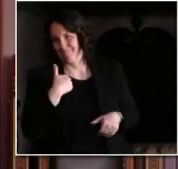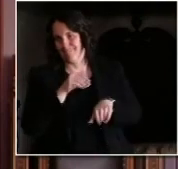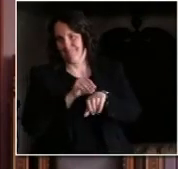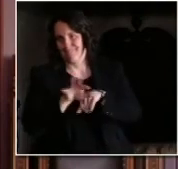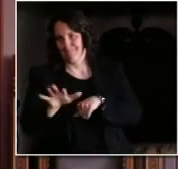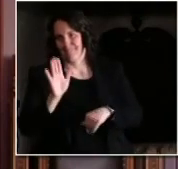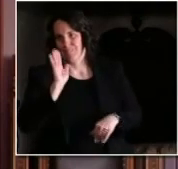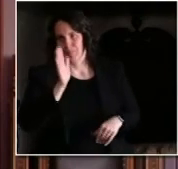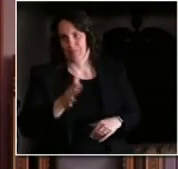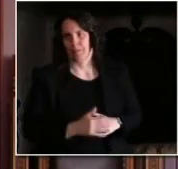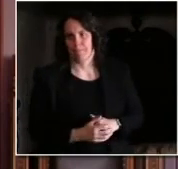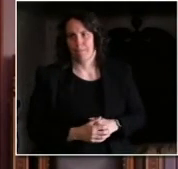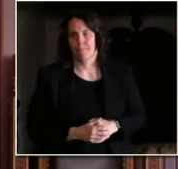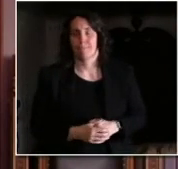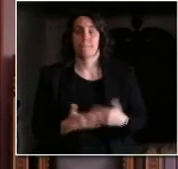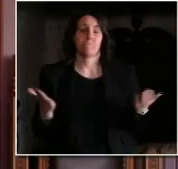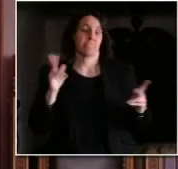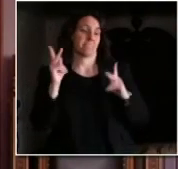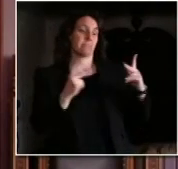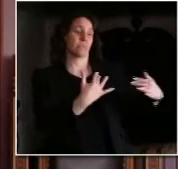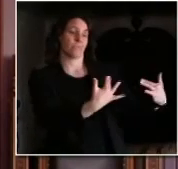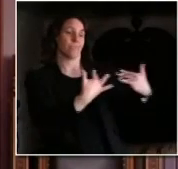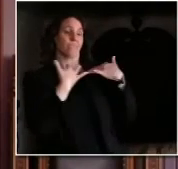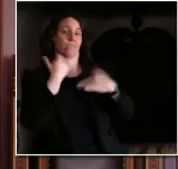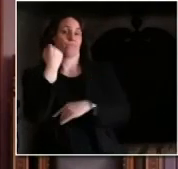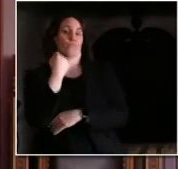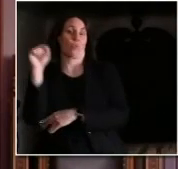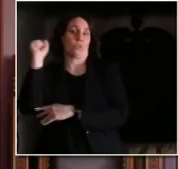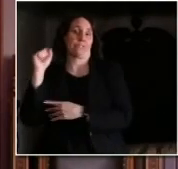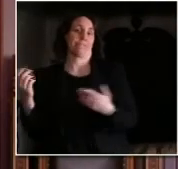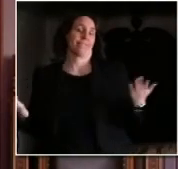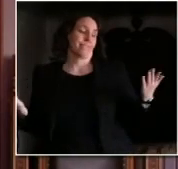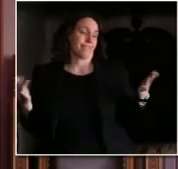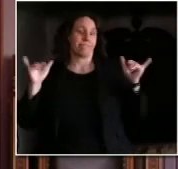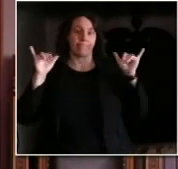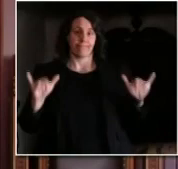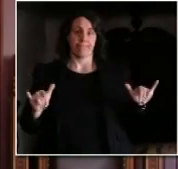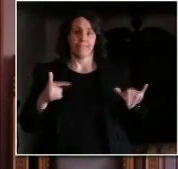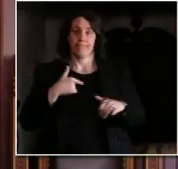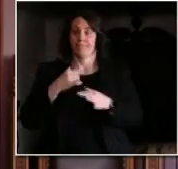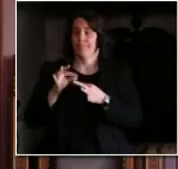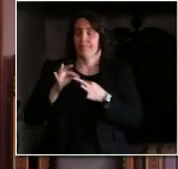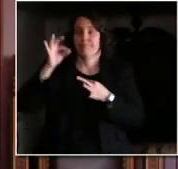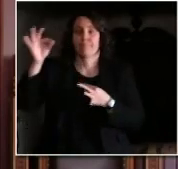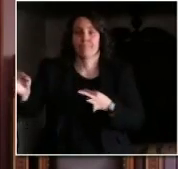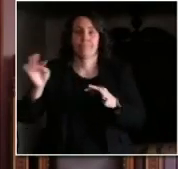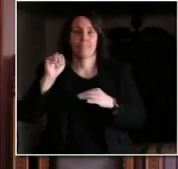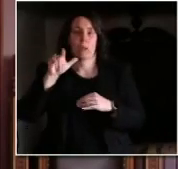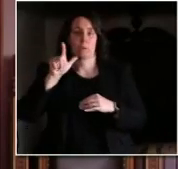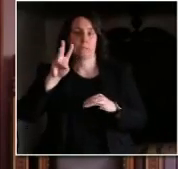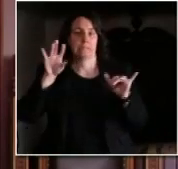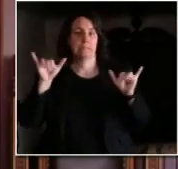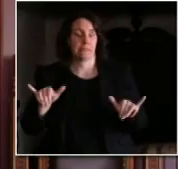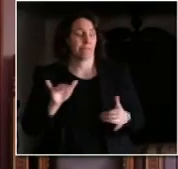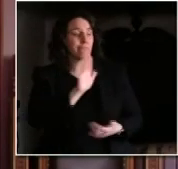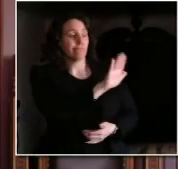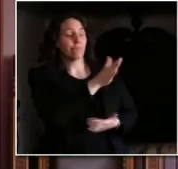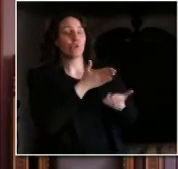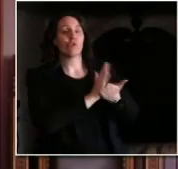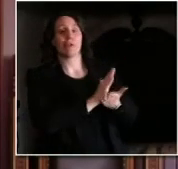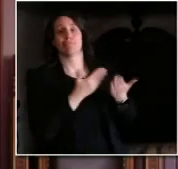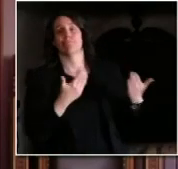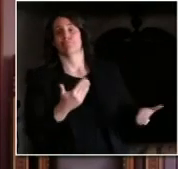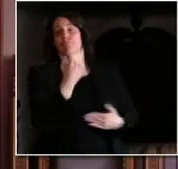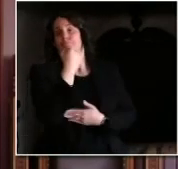part of your question the same response first amendment rights you have to make sure that people have a right to do